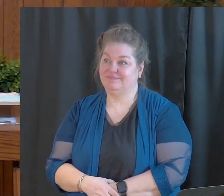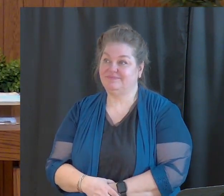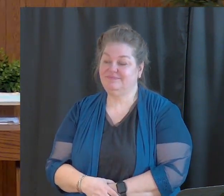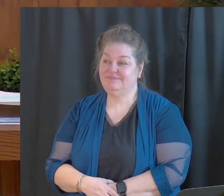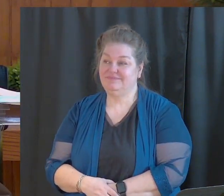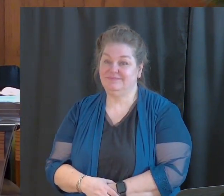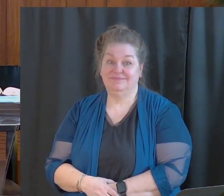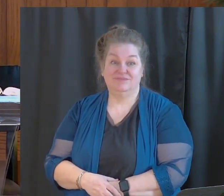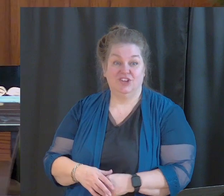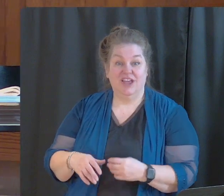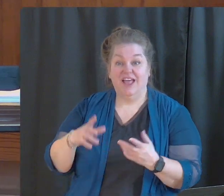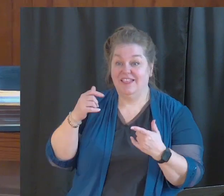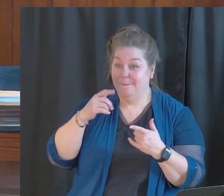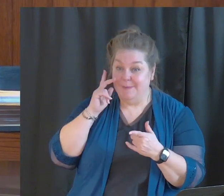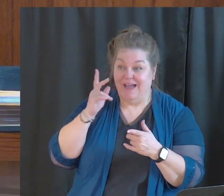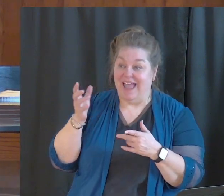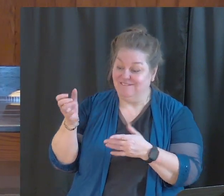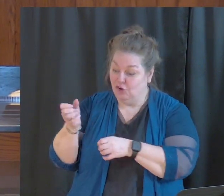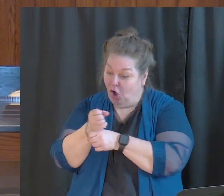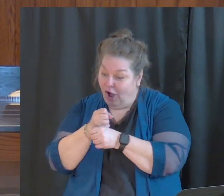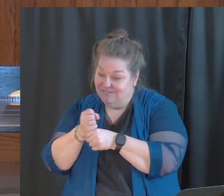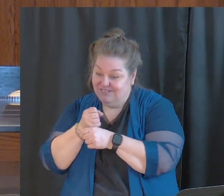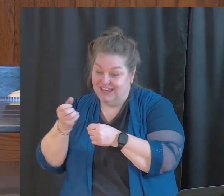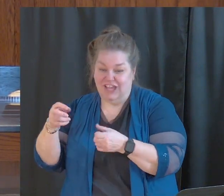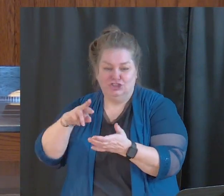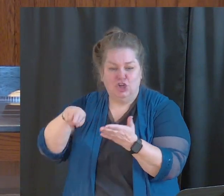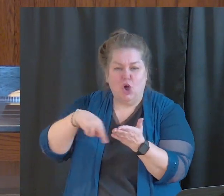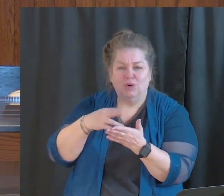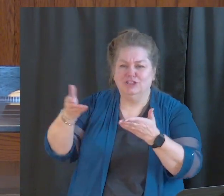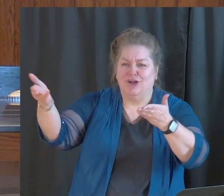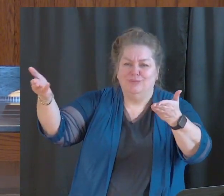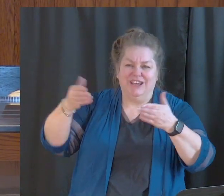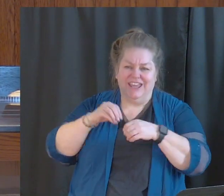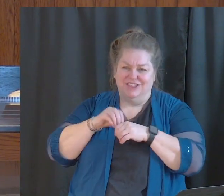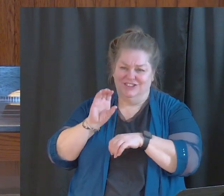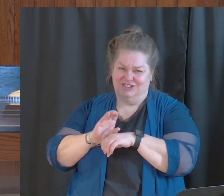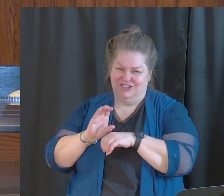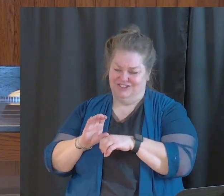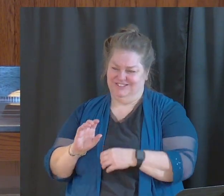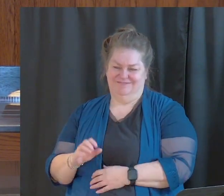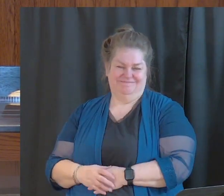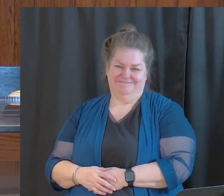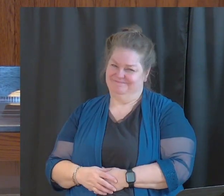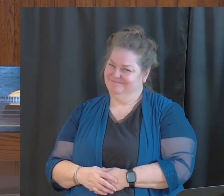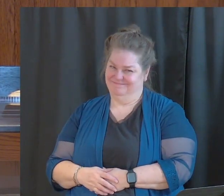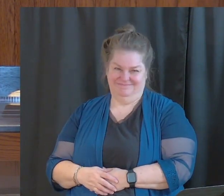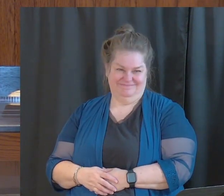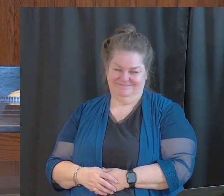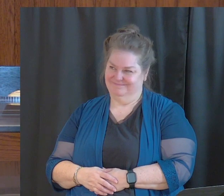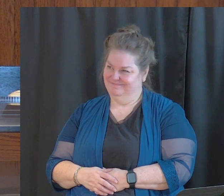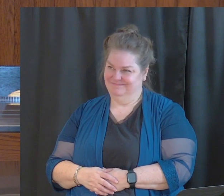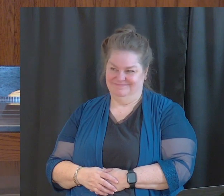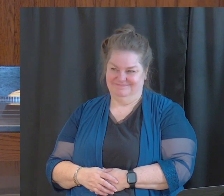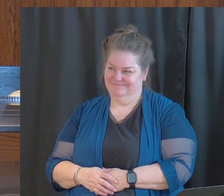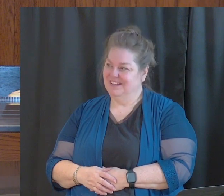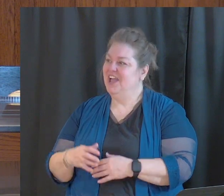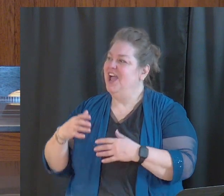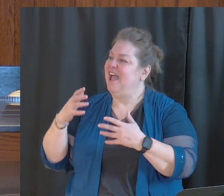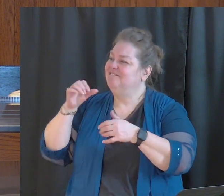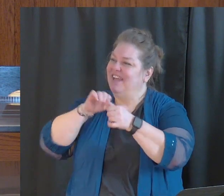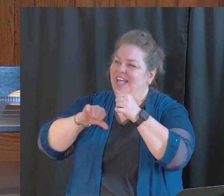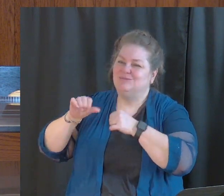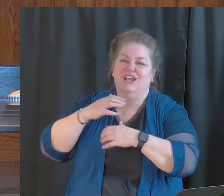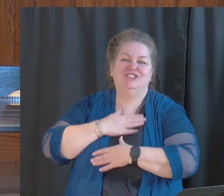Donuts at 9.30. Fresh hot coffee. Come and let's just have fellowship and let's just enjoy each other and